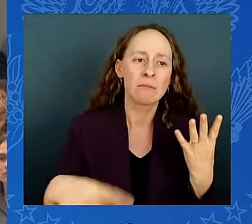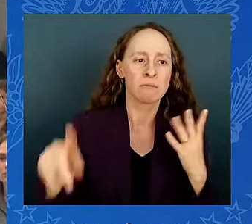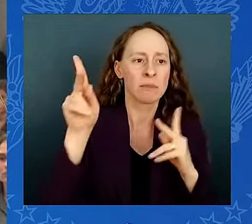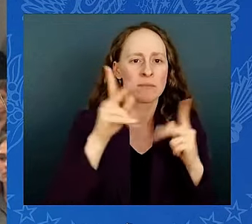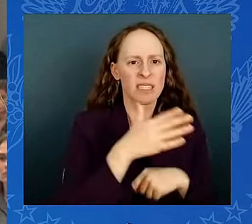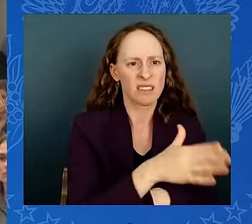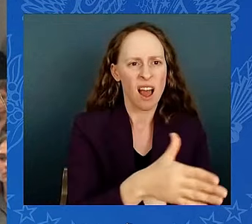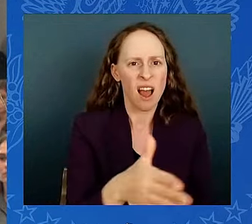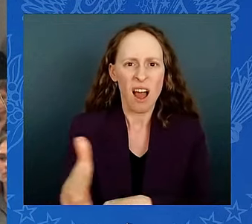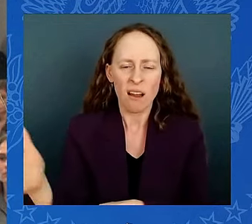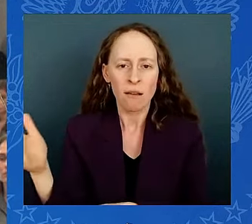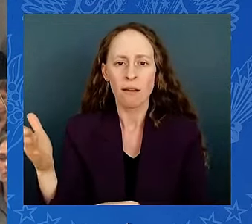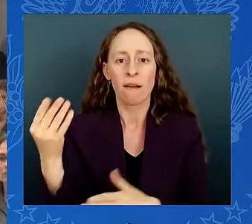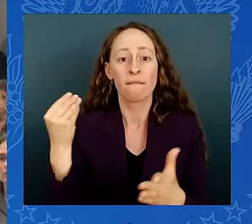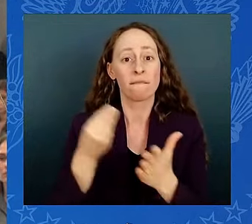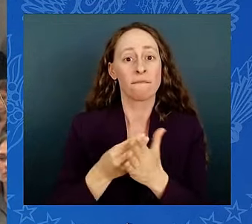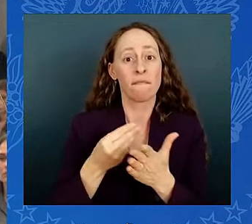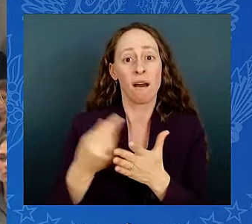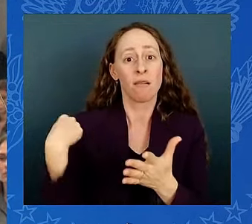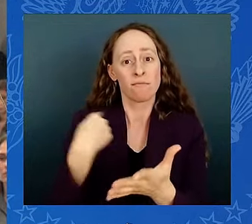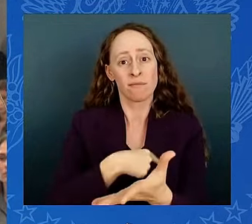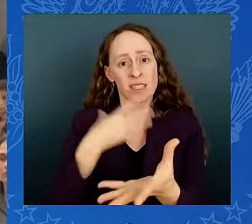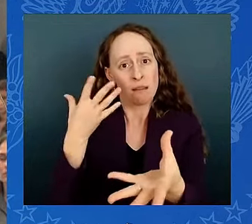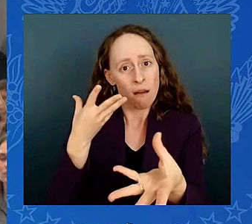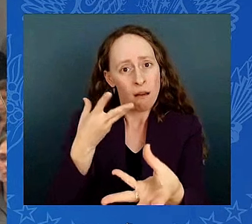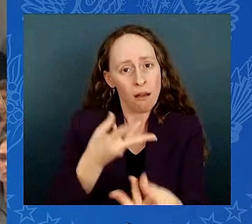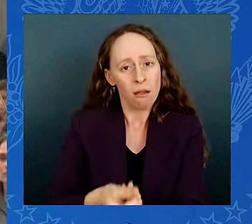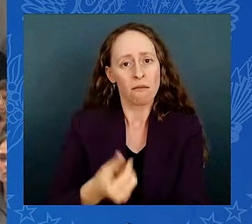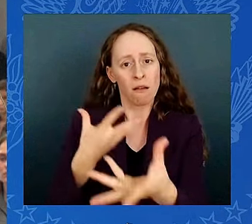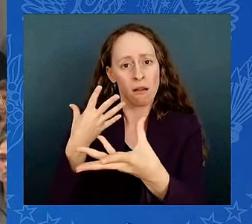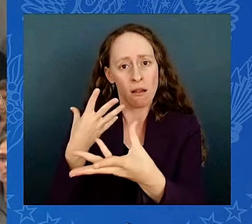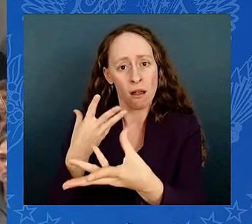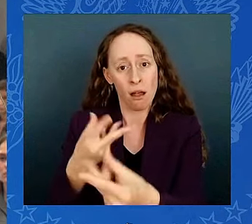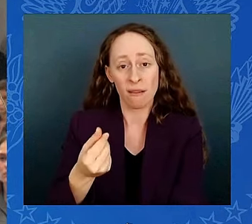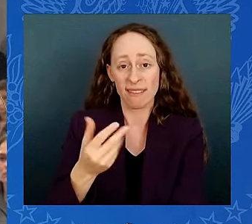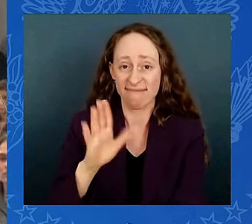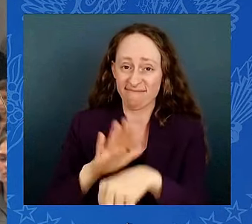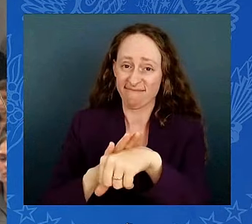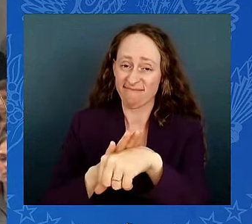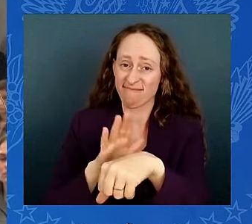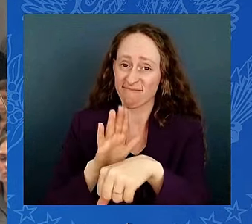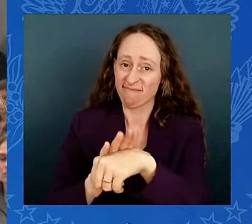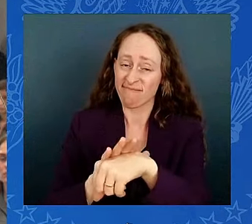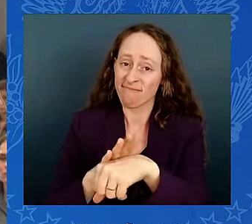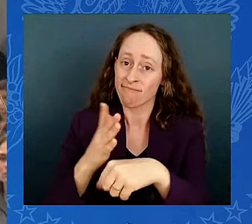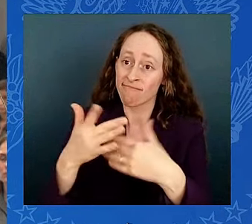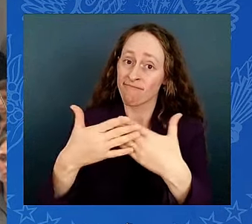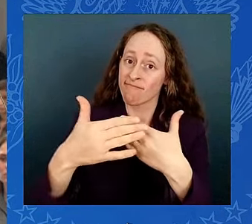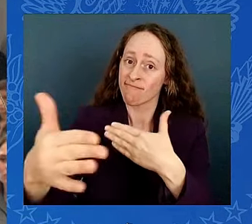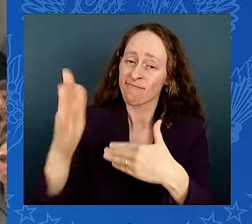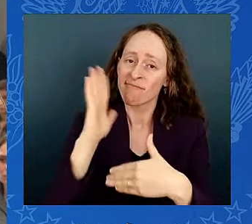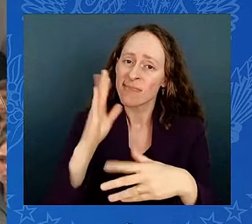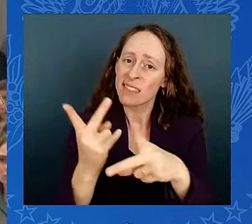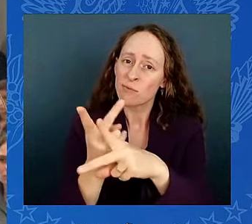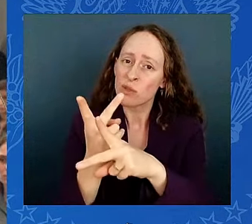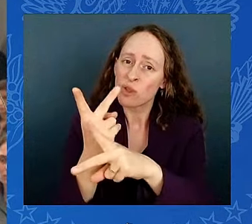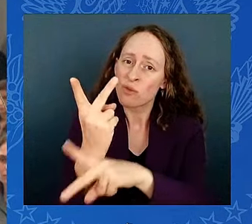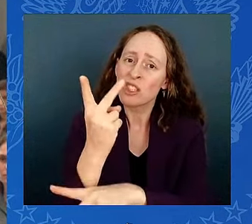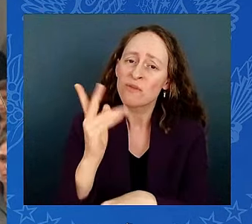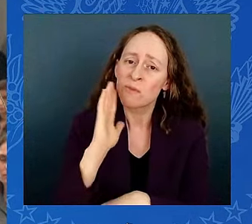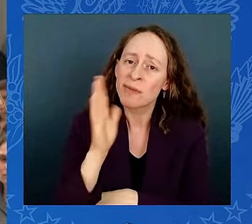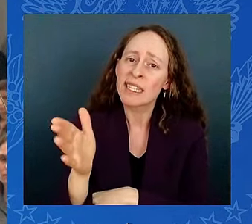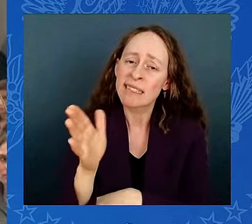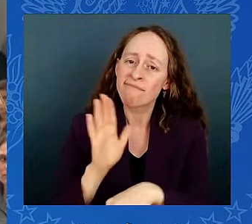vulnerable people in the most hardest-hit communities in the world. Look, you know, we can change all that. It's within our power.